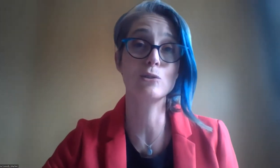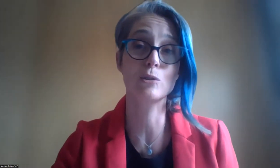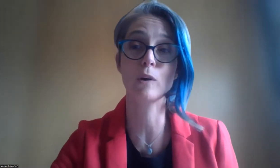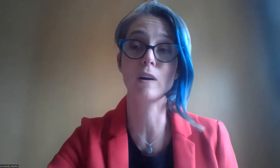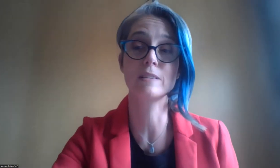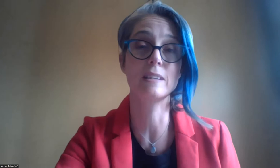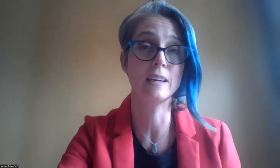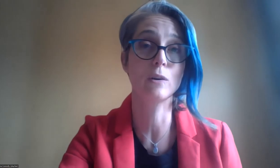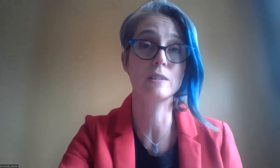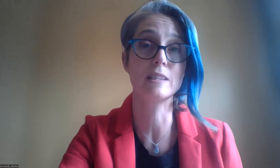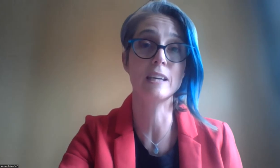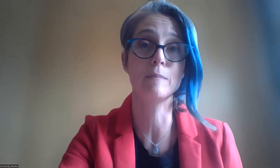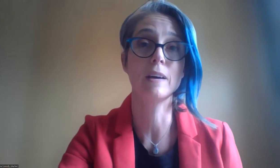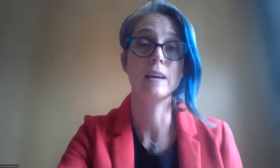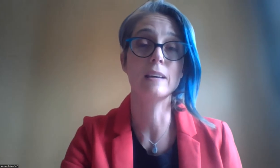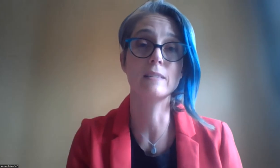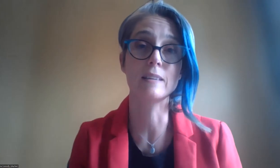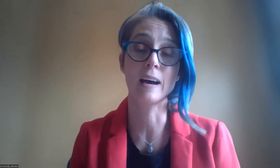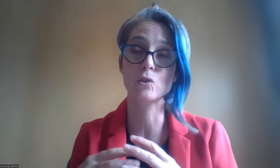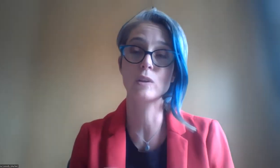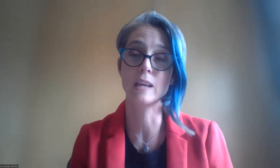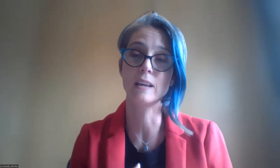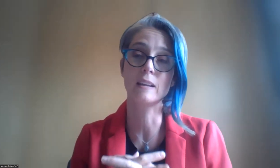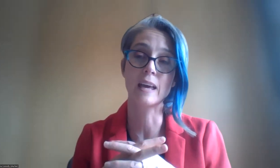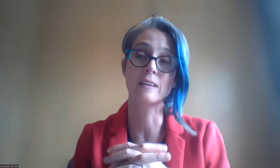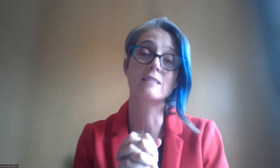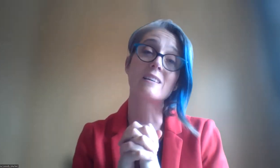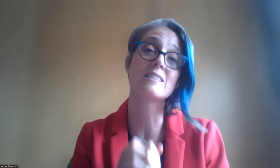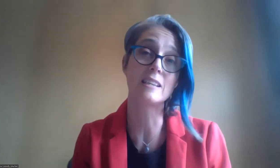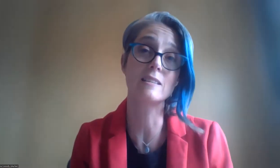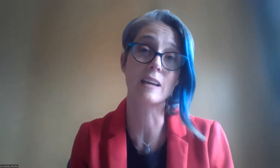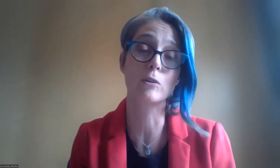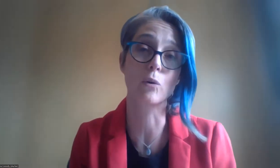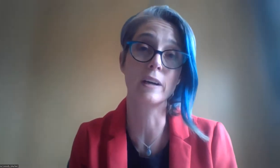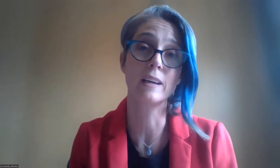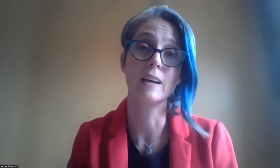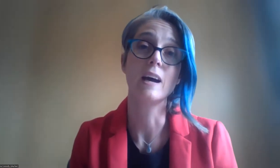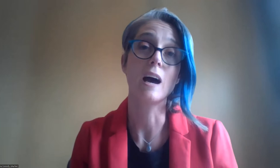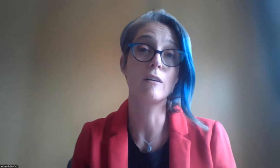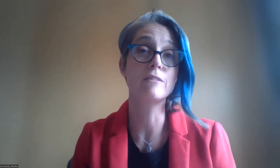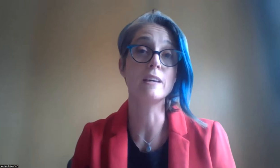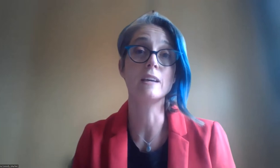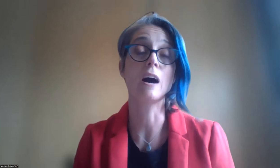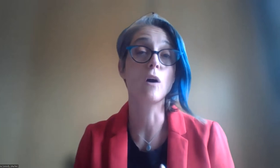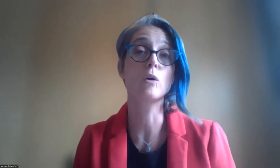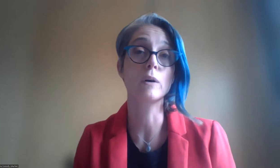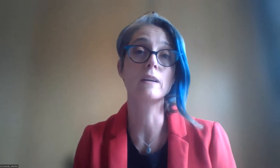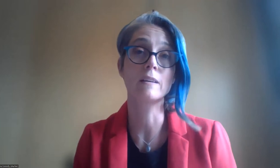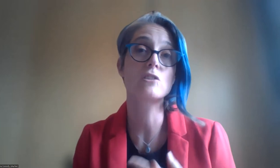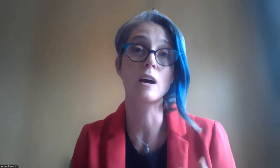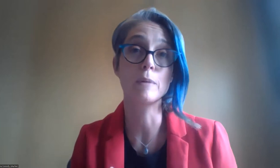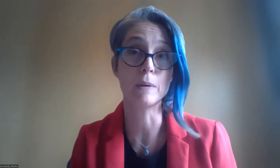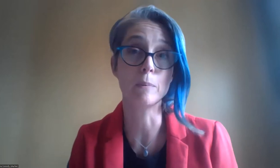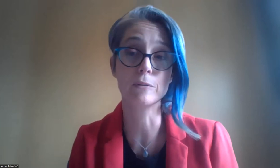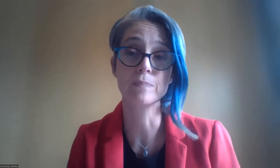chance to do some work on today here as a team is actually land that is unceded territory of the Algonquin